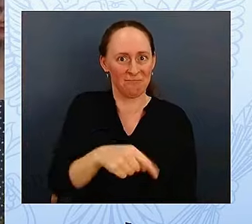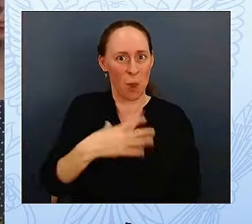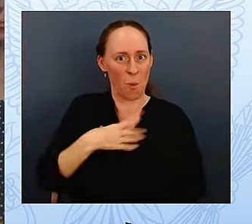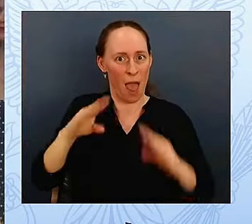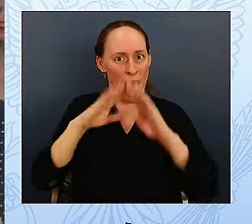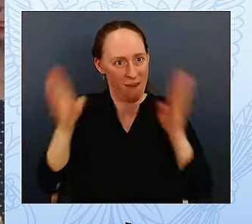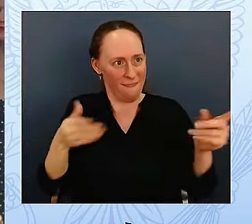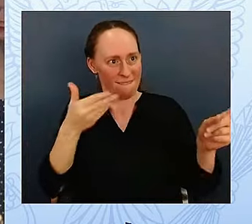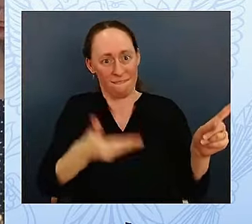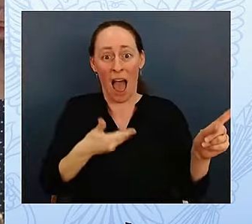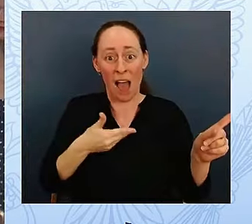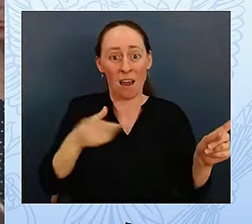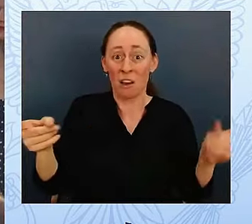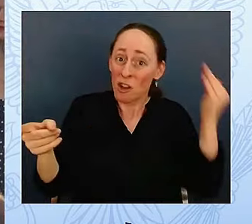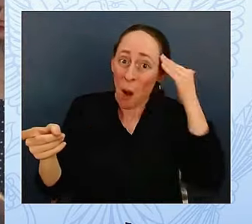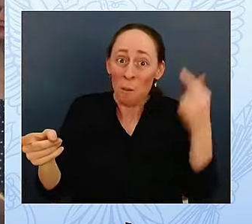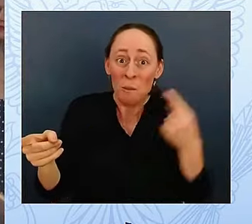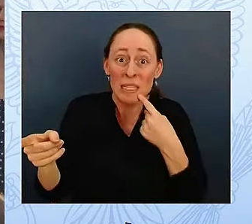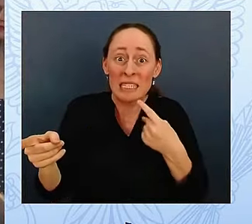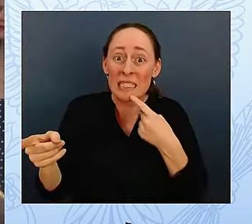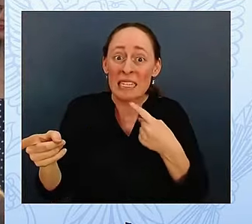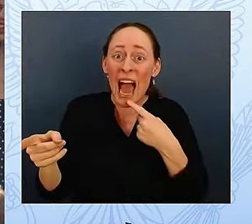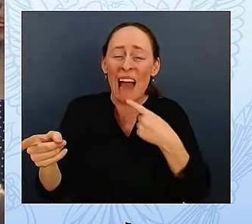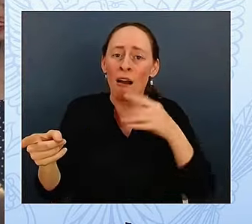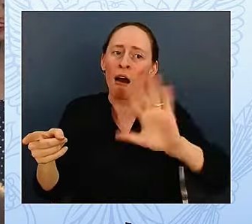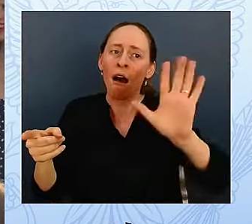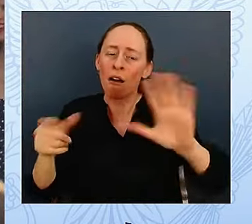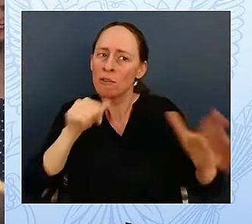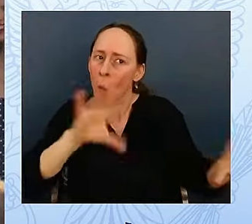God, don't give those people any trouble. They've done enough.